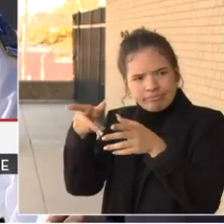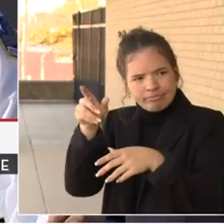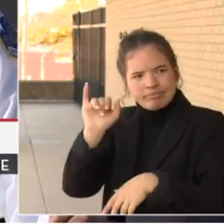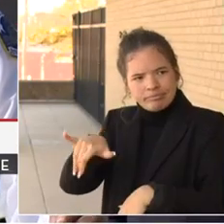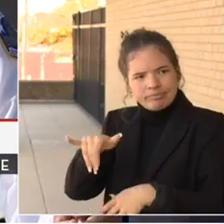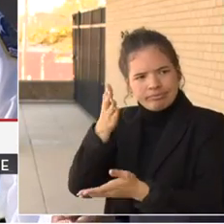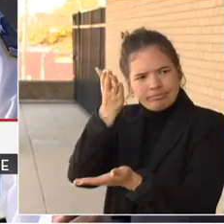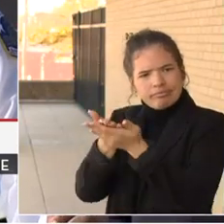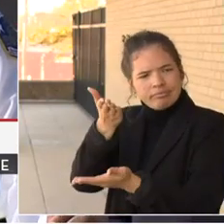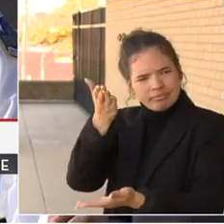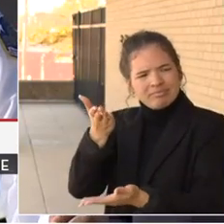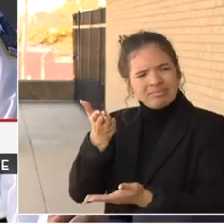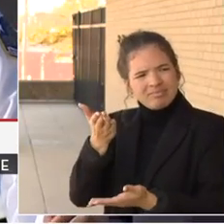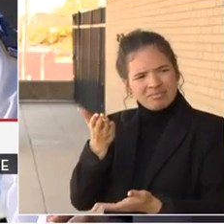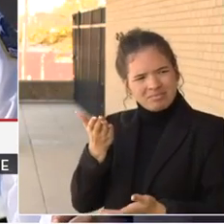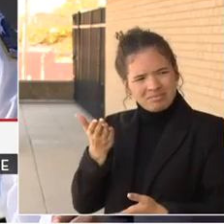have